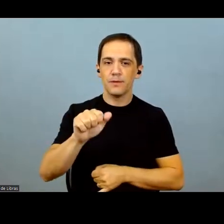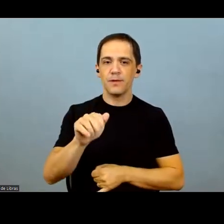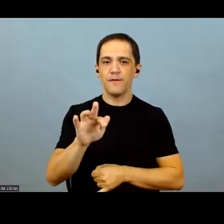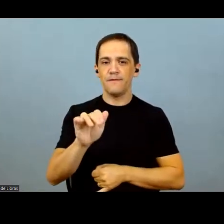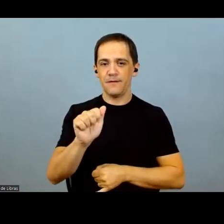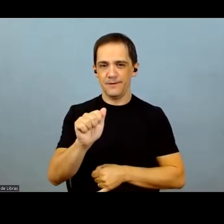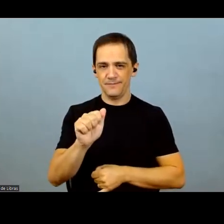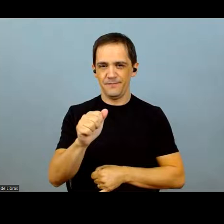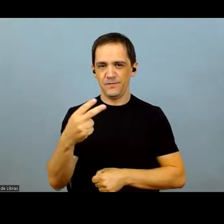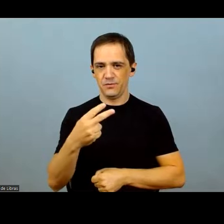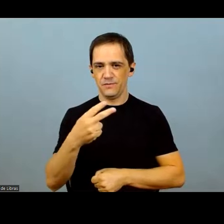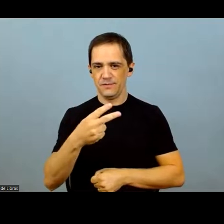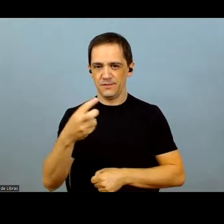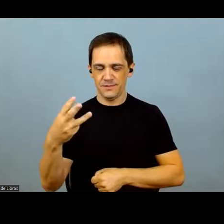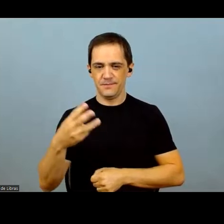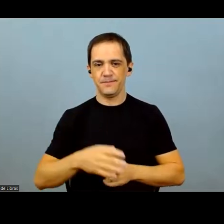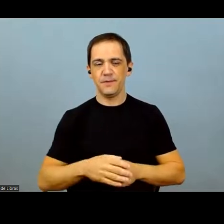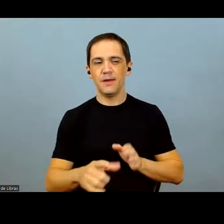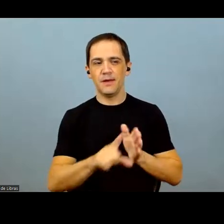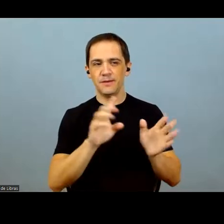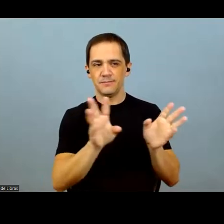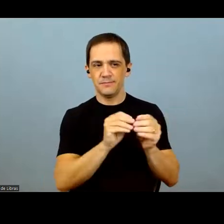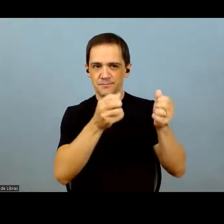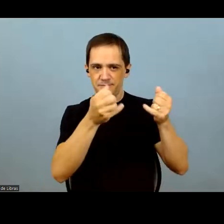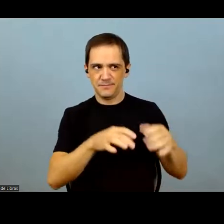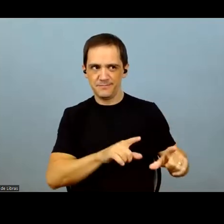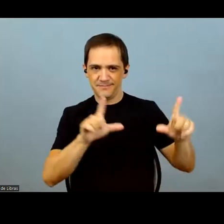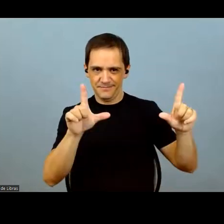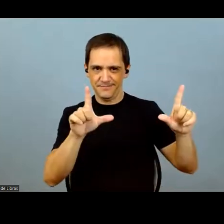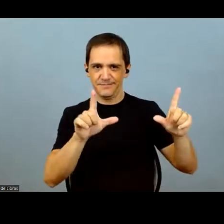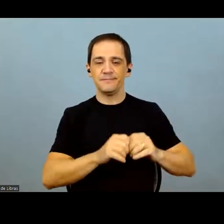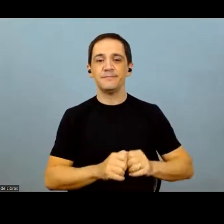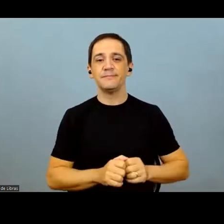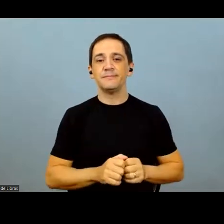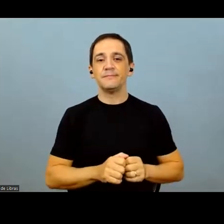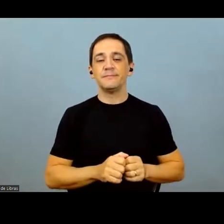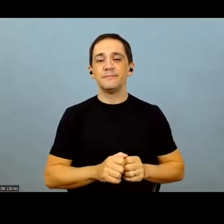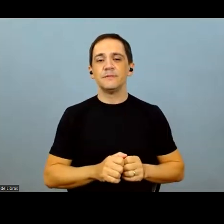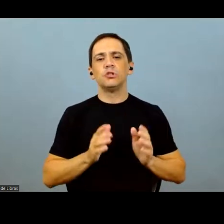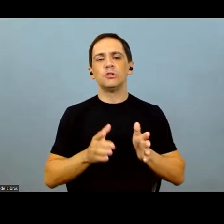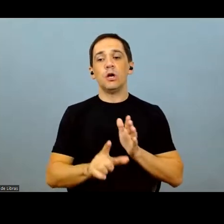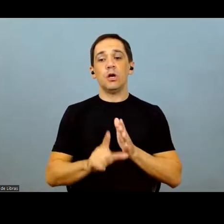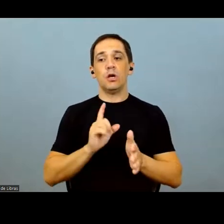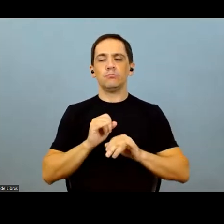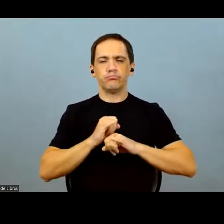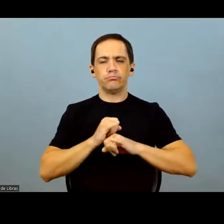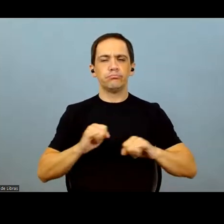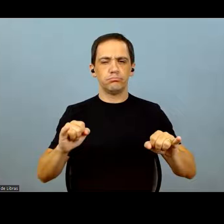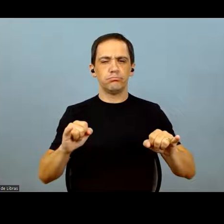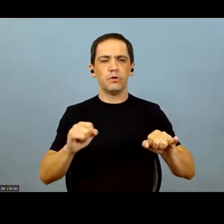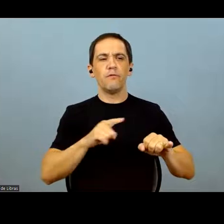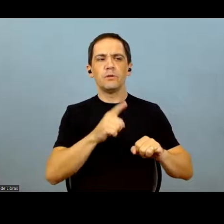for the 22-23 crop years. As you have said in the release,